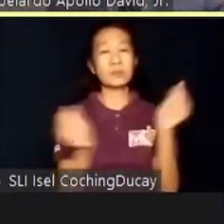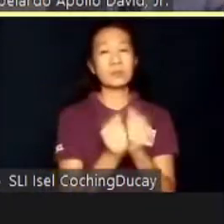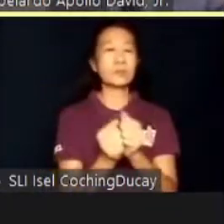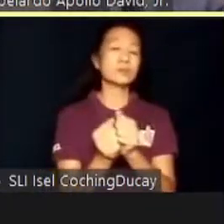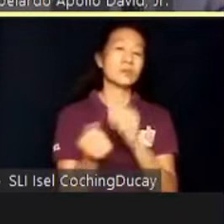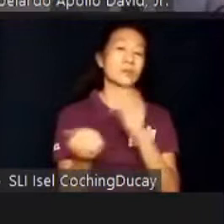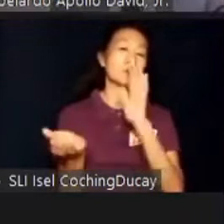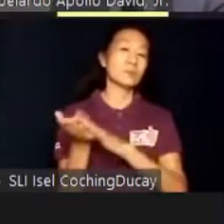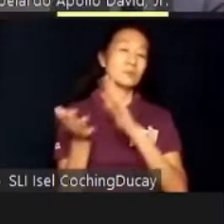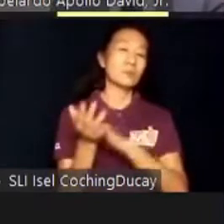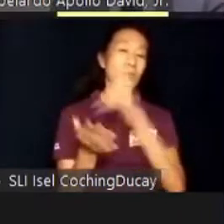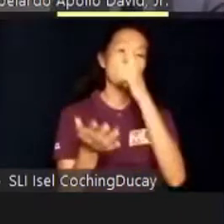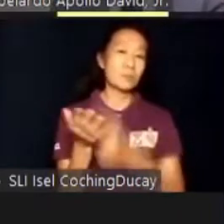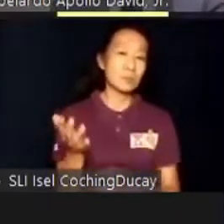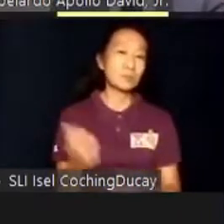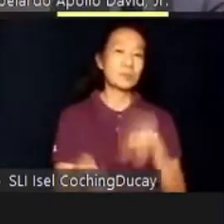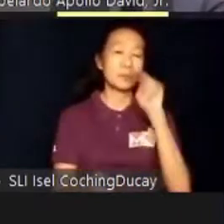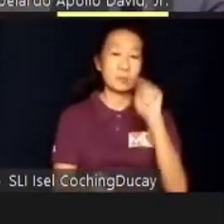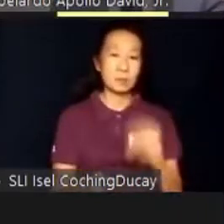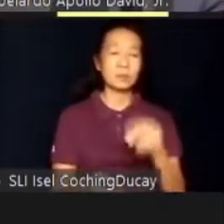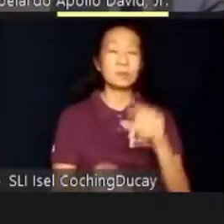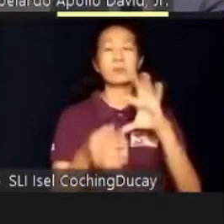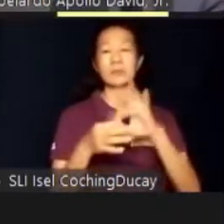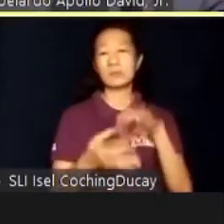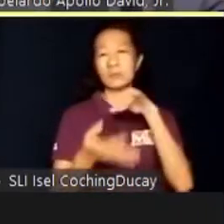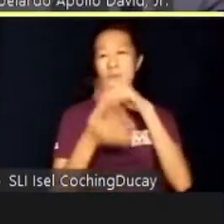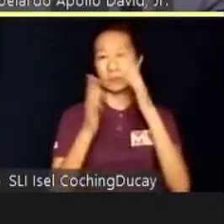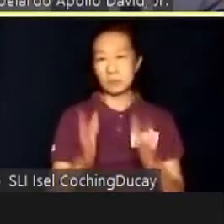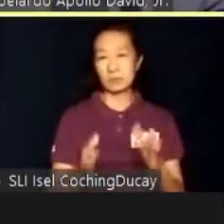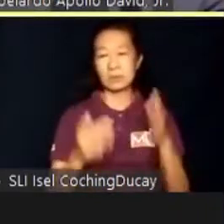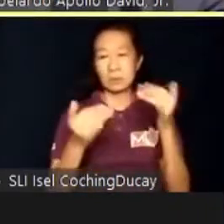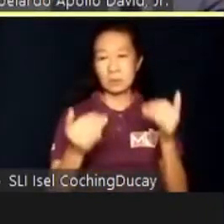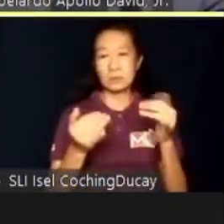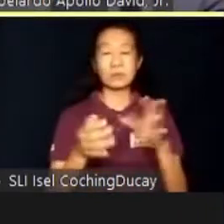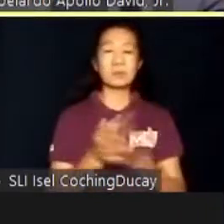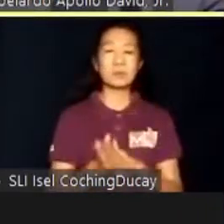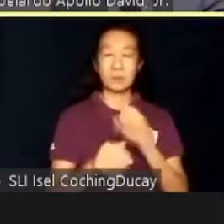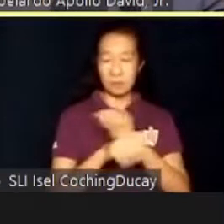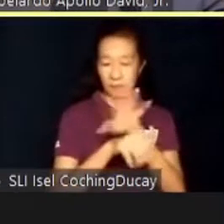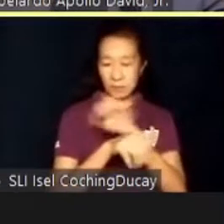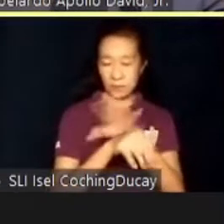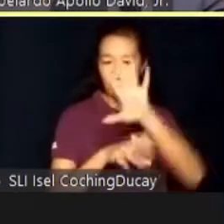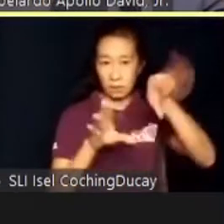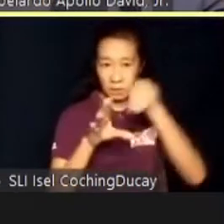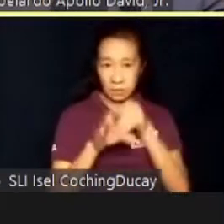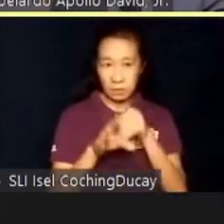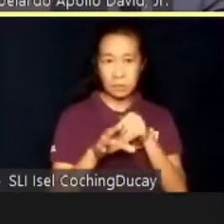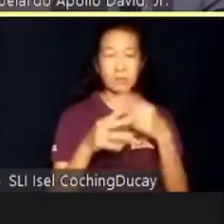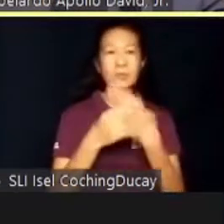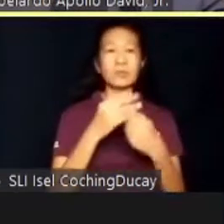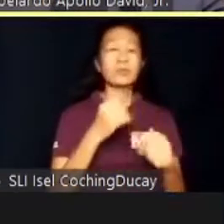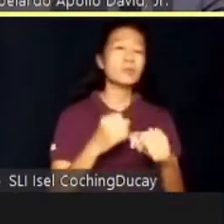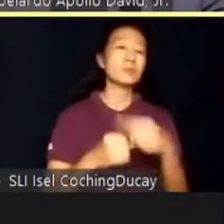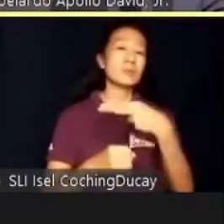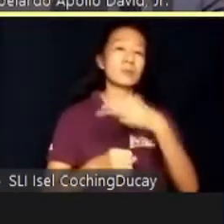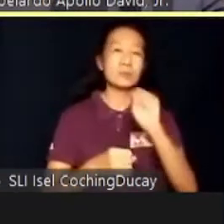accommodations the students might need. At this stage, it is advisable to include post-high school providers